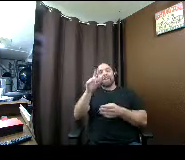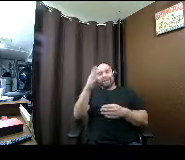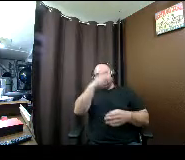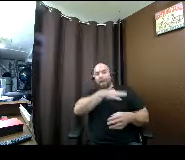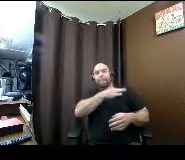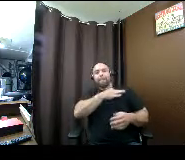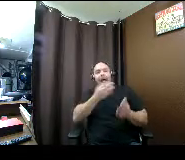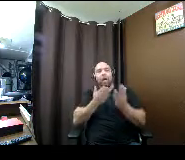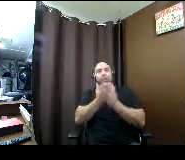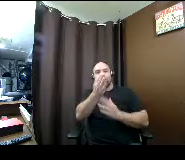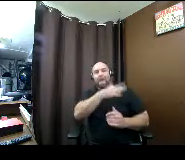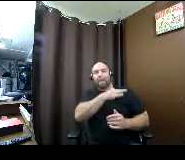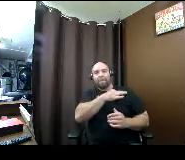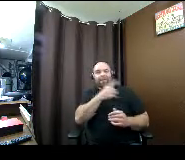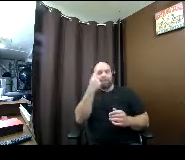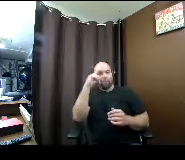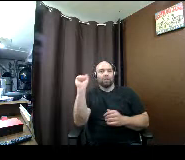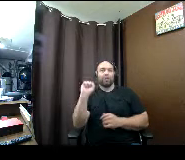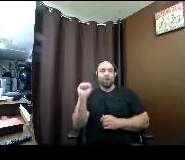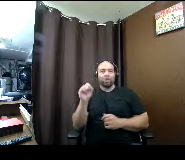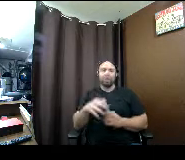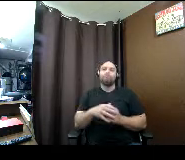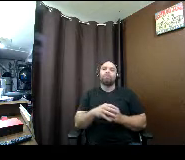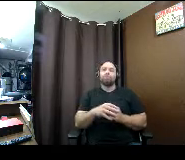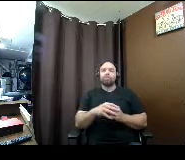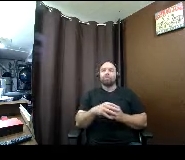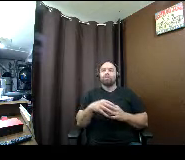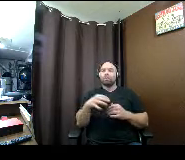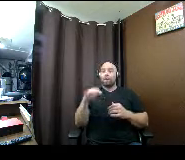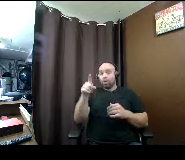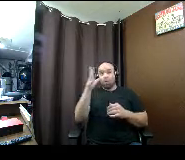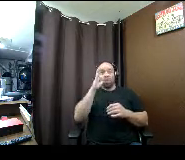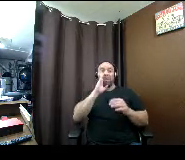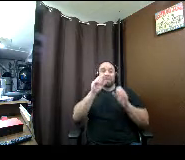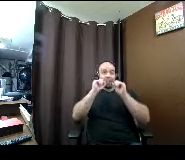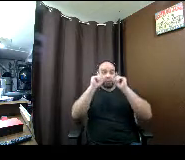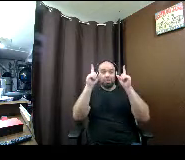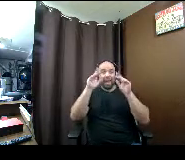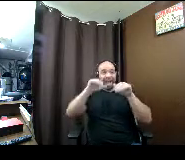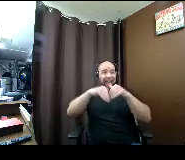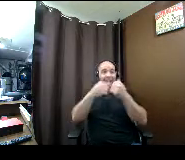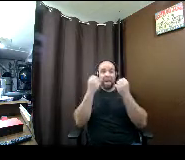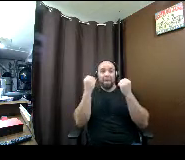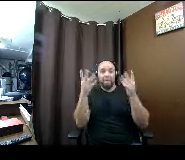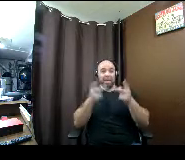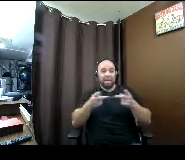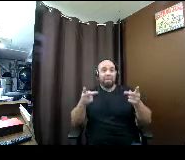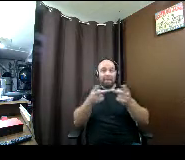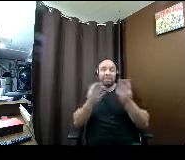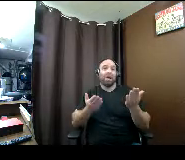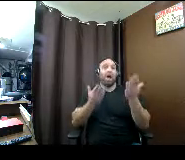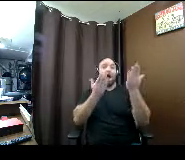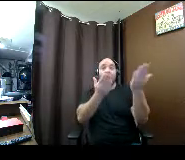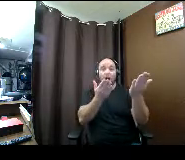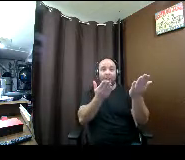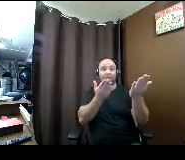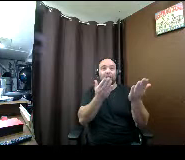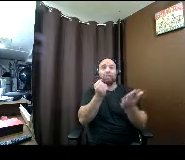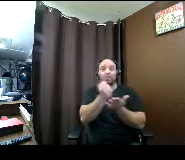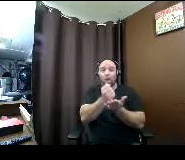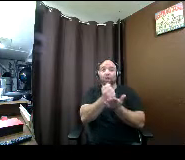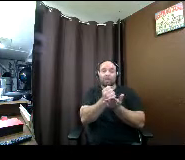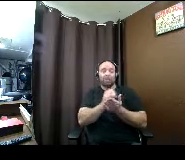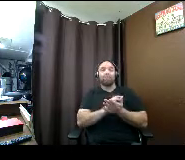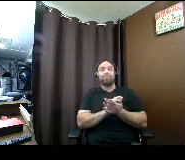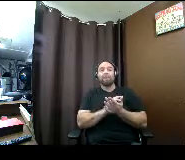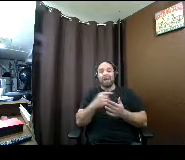for a scholarship you would be surprised by how many places offer scholarships scholarships um i